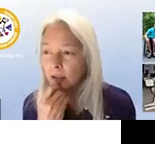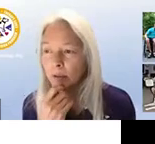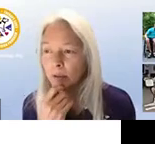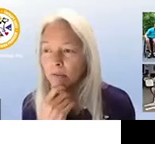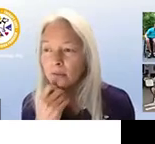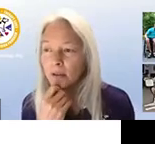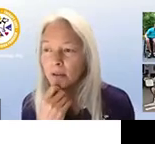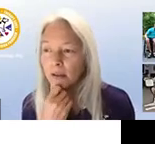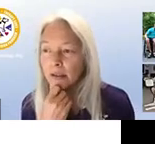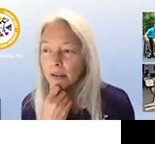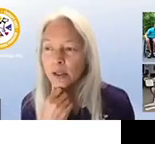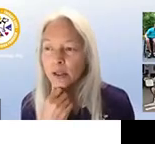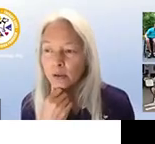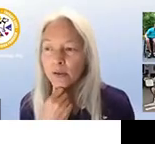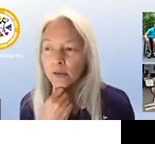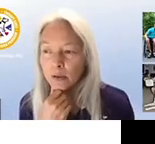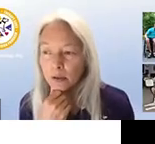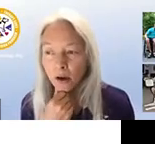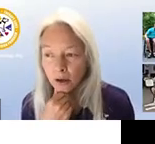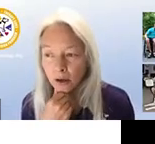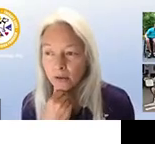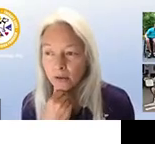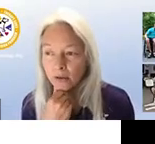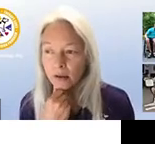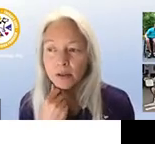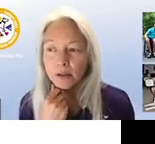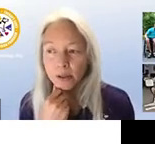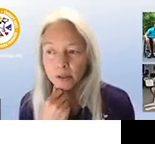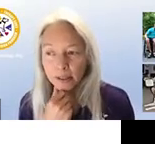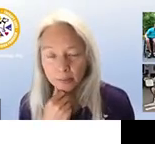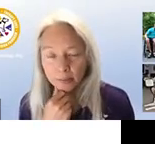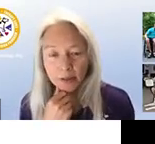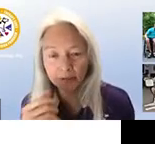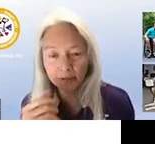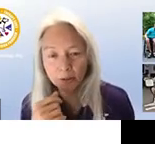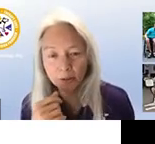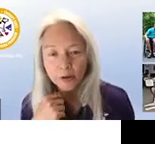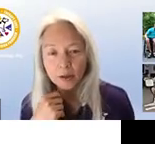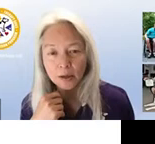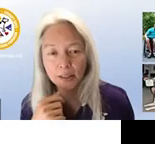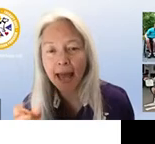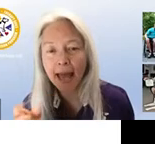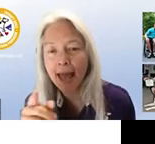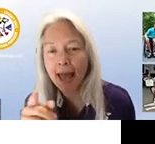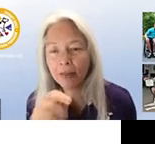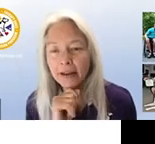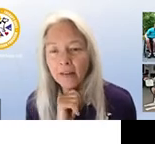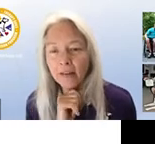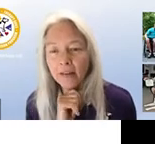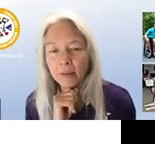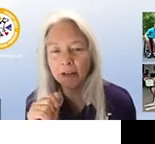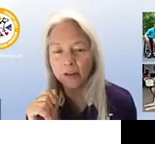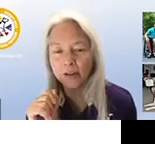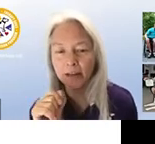a couple of individuals with dogs come into your establishment and the first person comes in and they